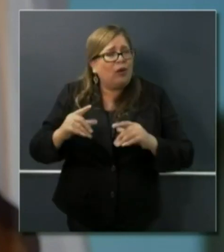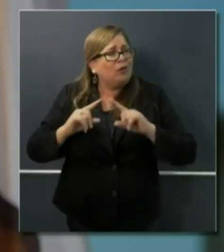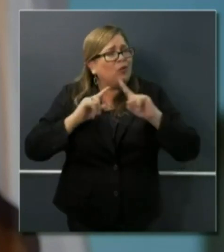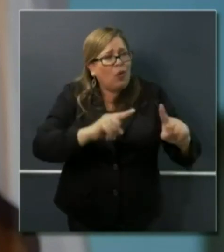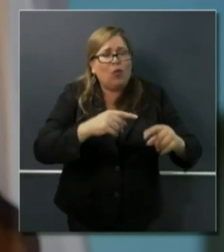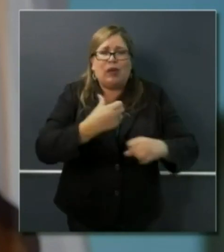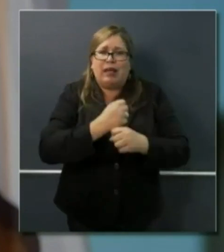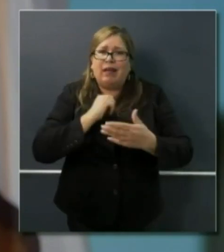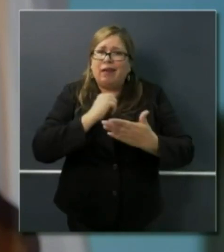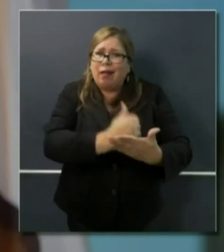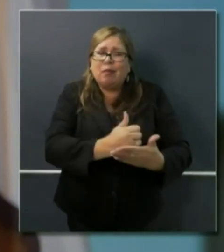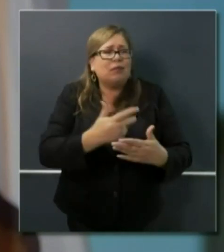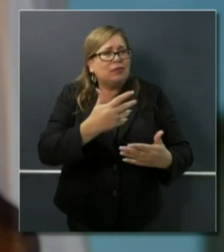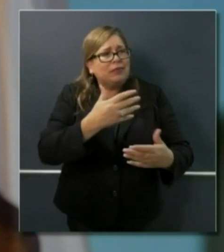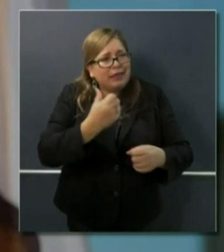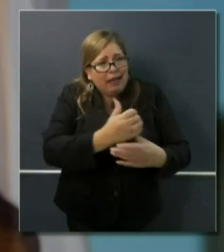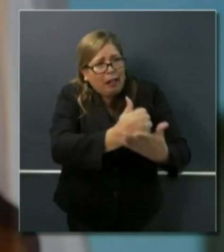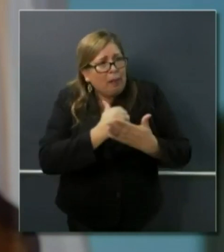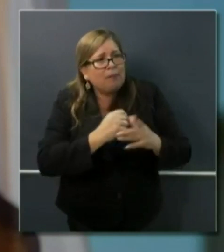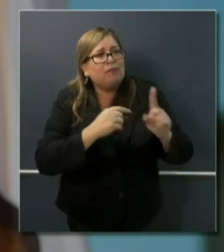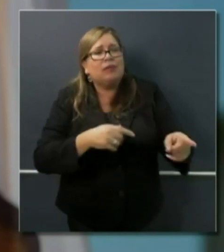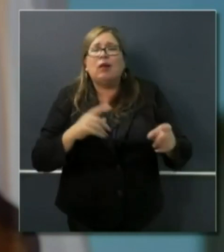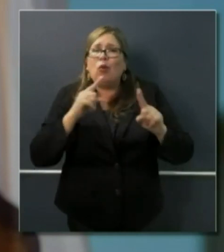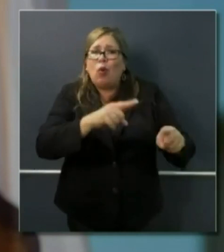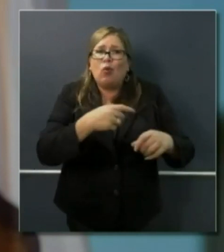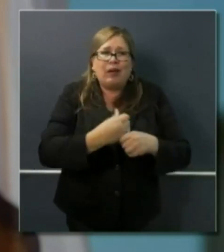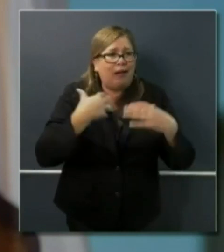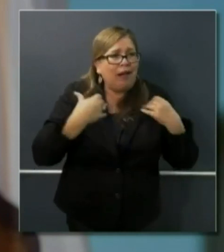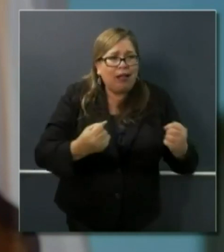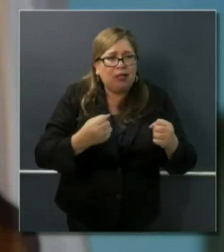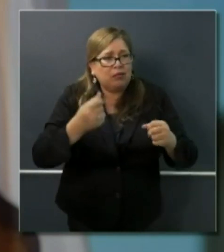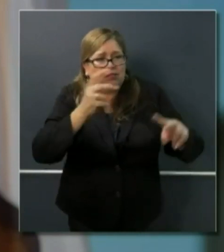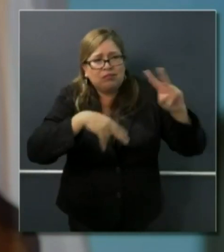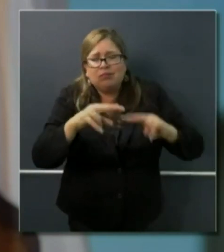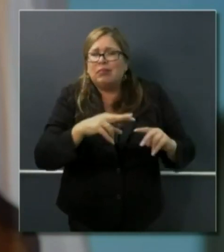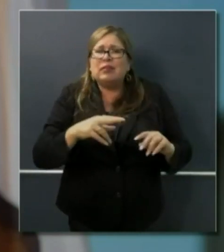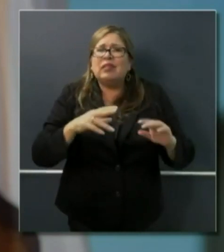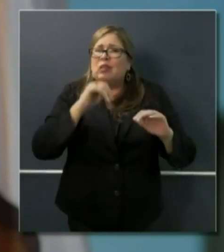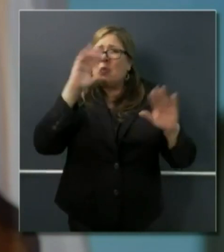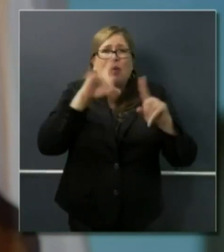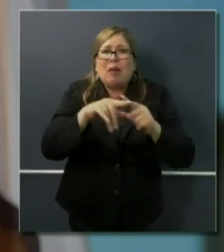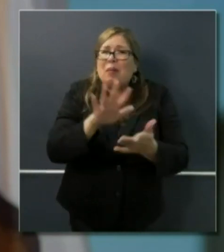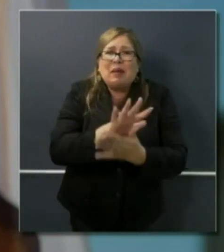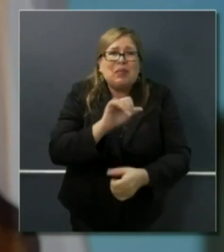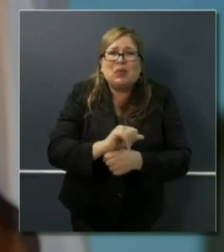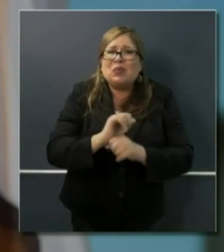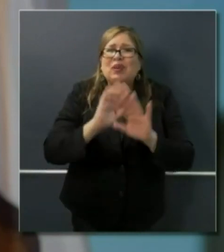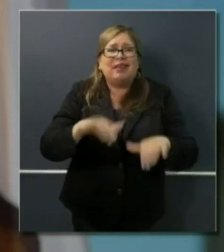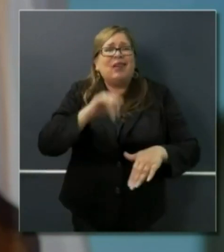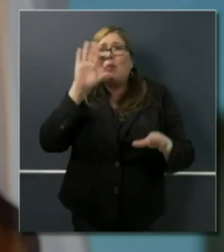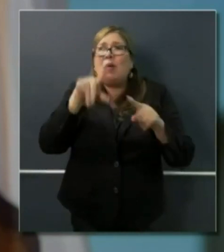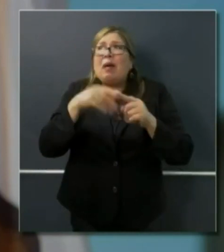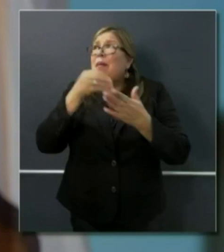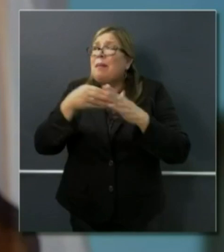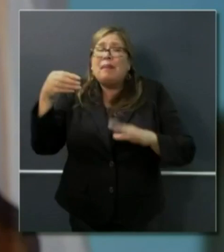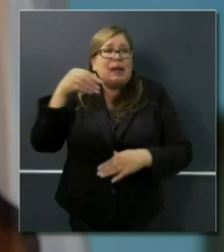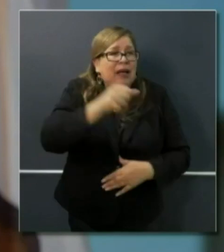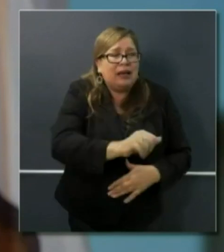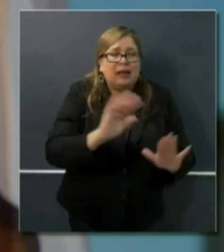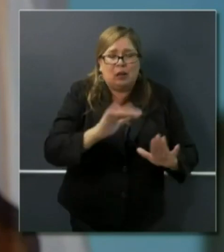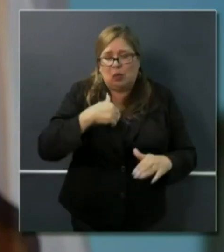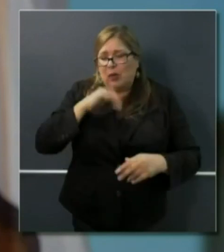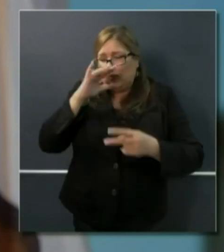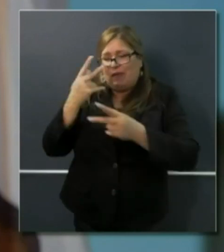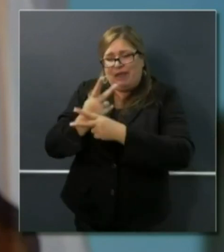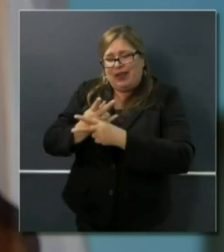in those community clinics. We'll worry about the paperwork. We'll worry about organizing the reimbursements through the Medi